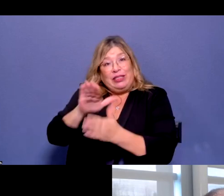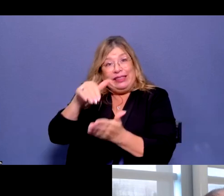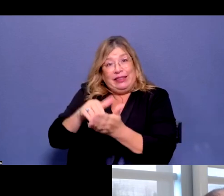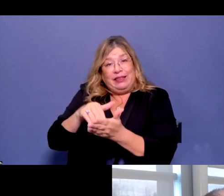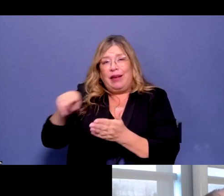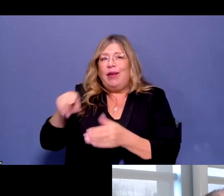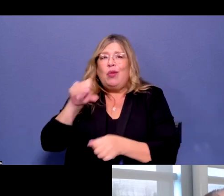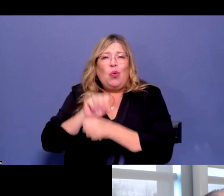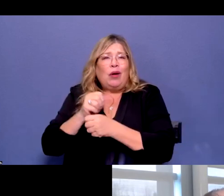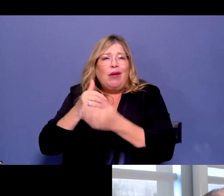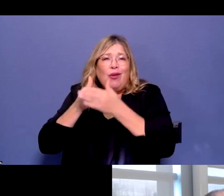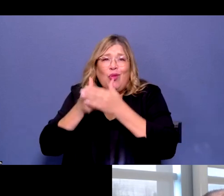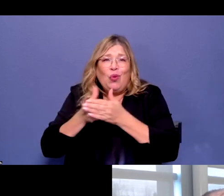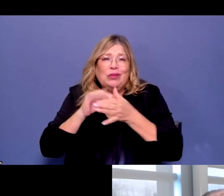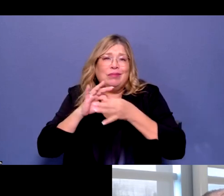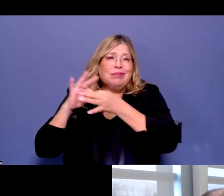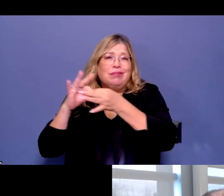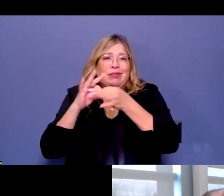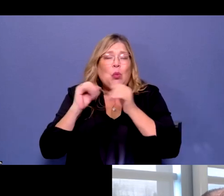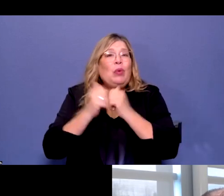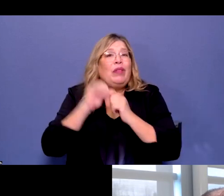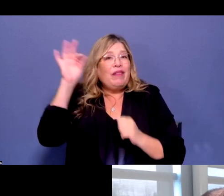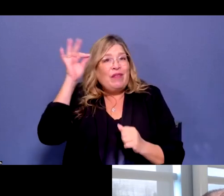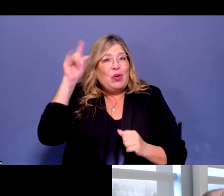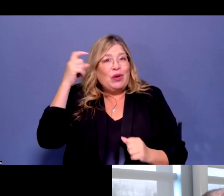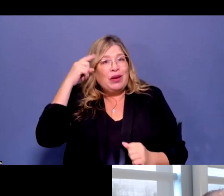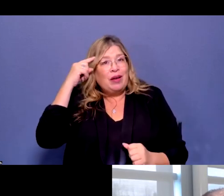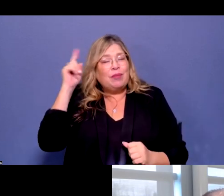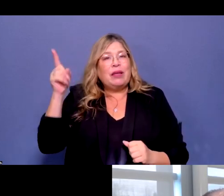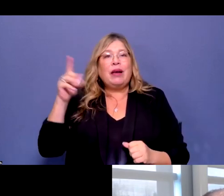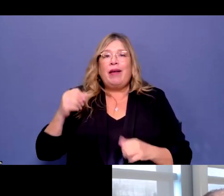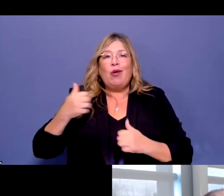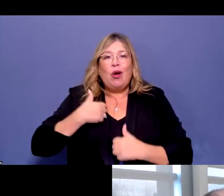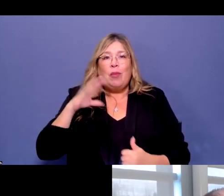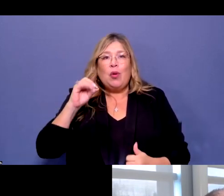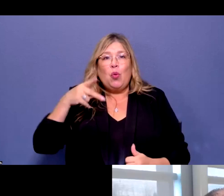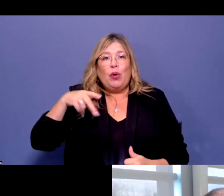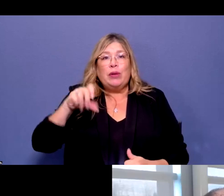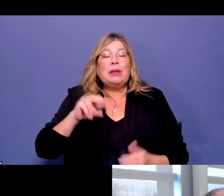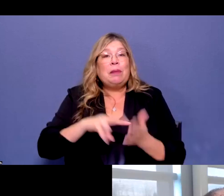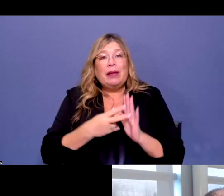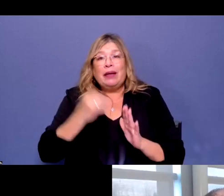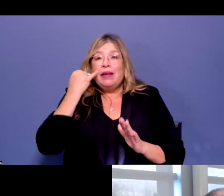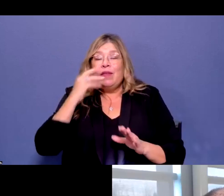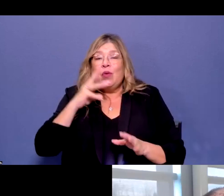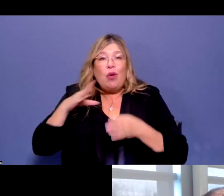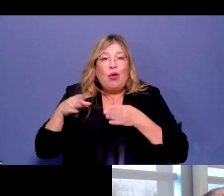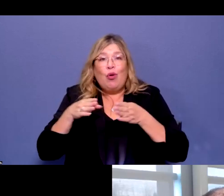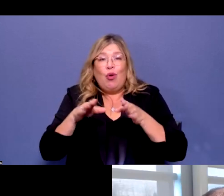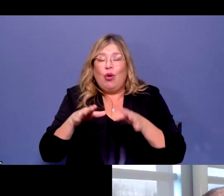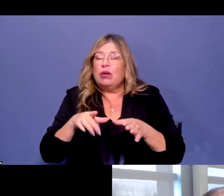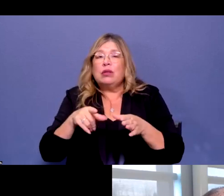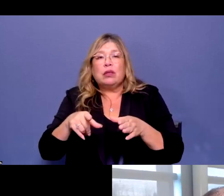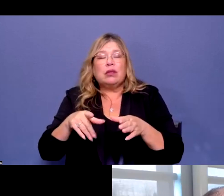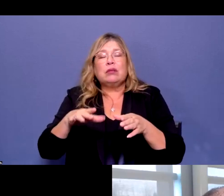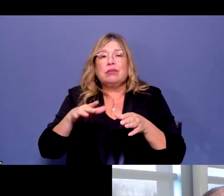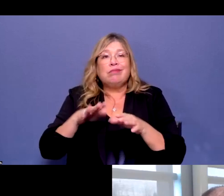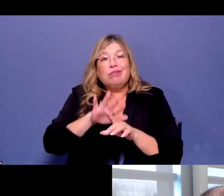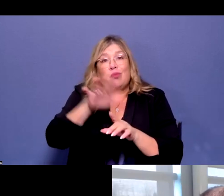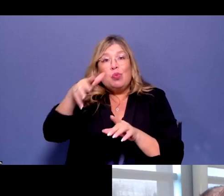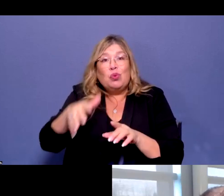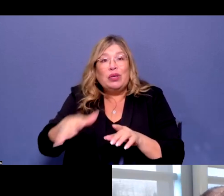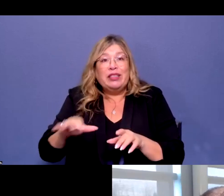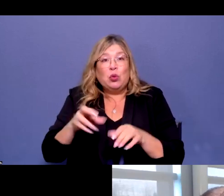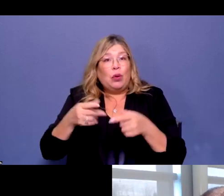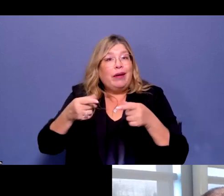Corps, you know, and if there are any incidents or breaches on waterways that are overseen by the federal government, work